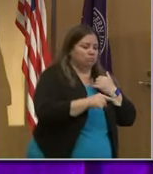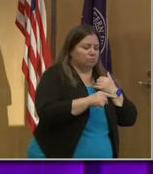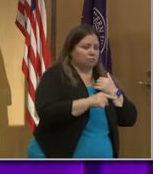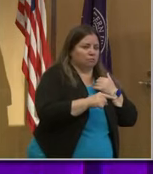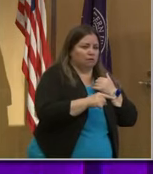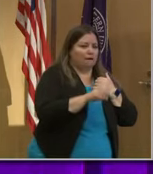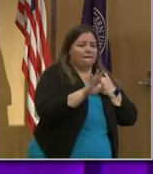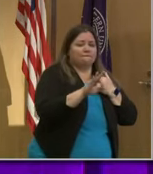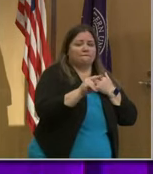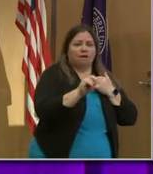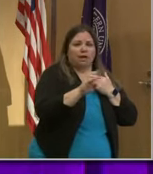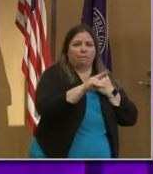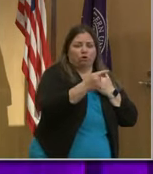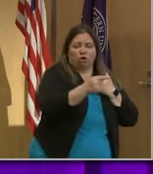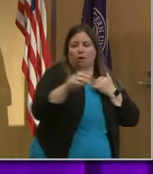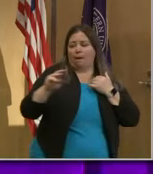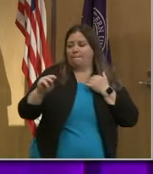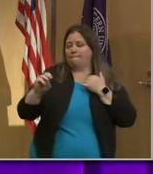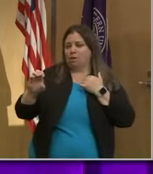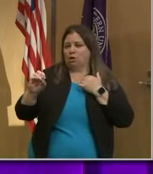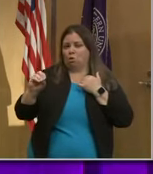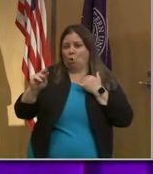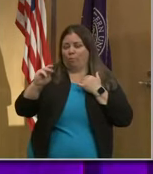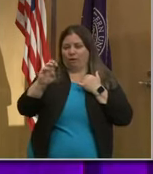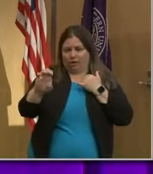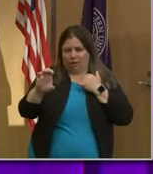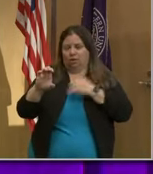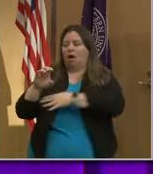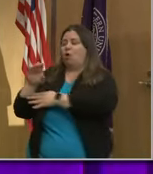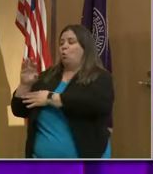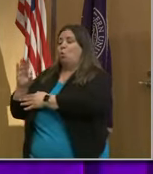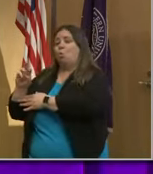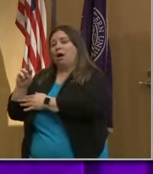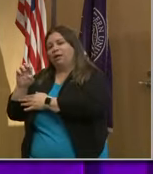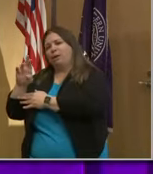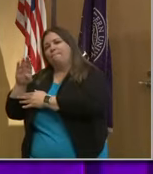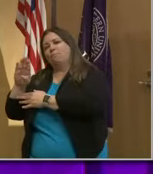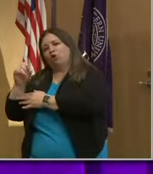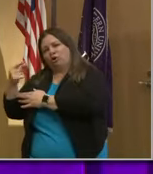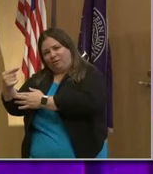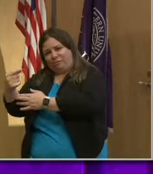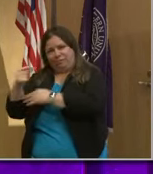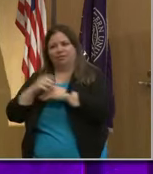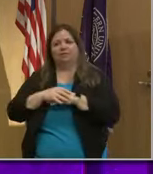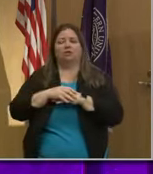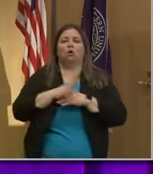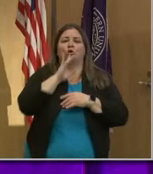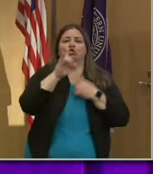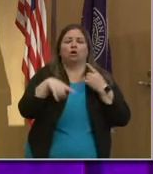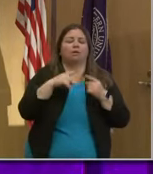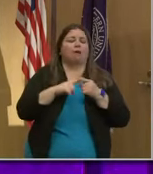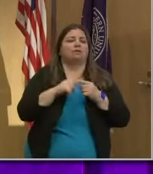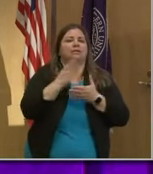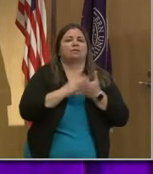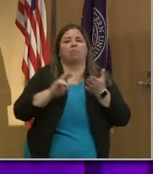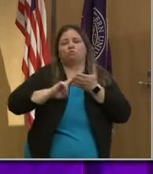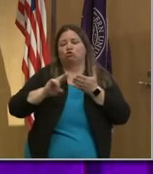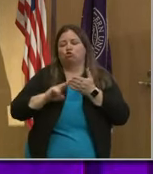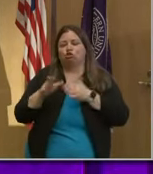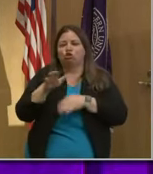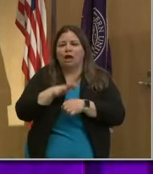Feinberg and McCormick and Weinberg to talk a little bit about some of the research areas that